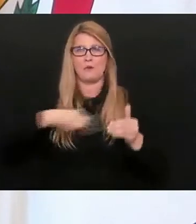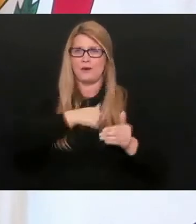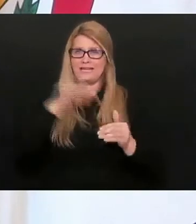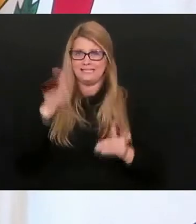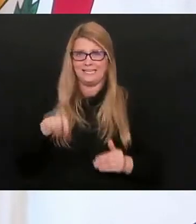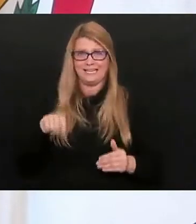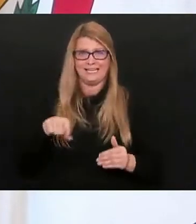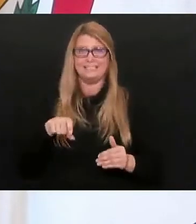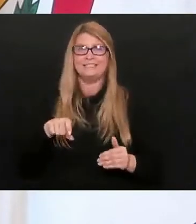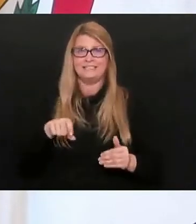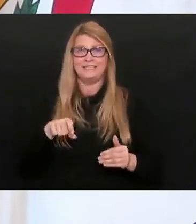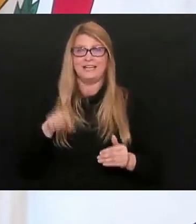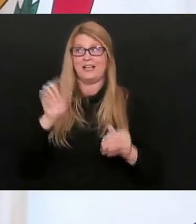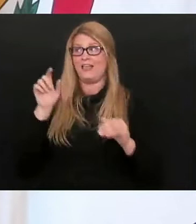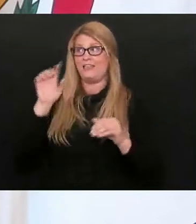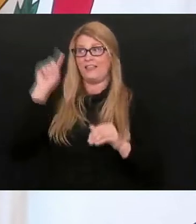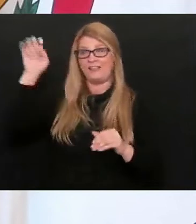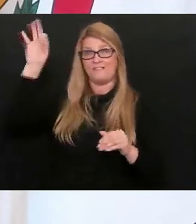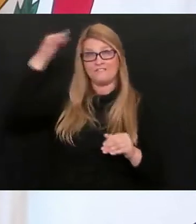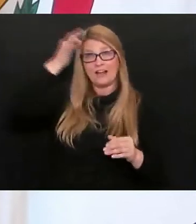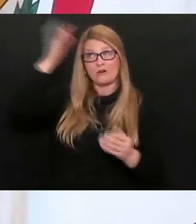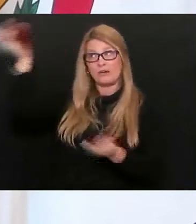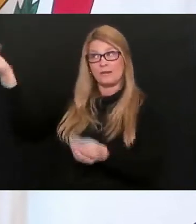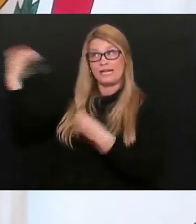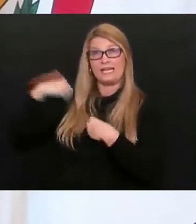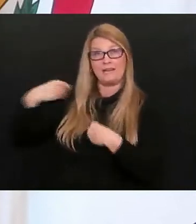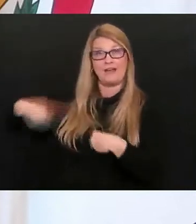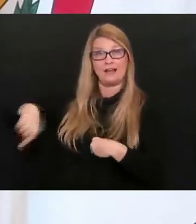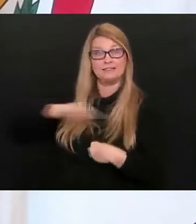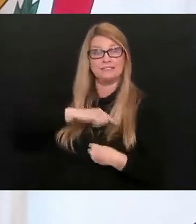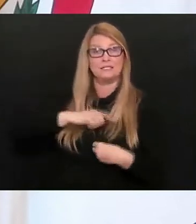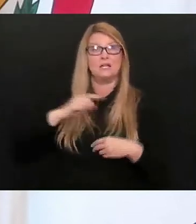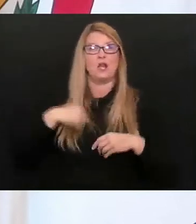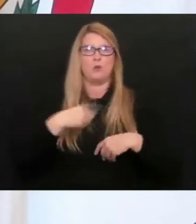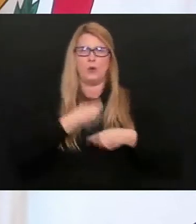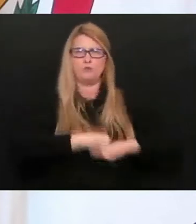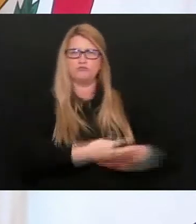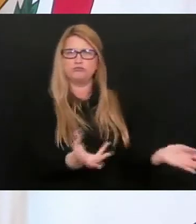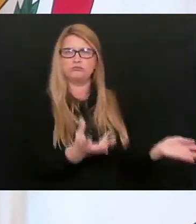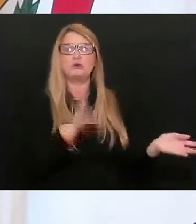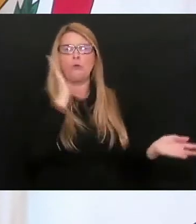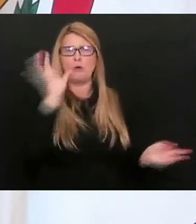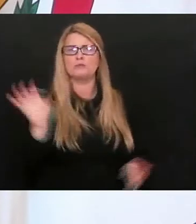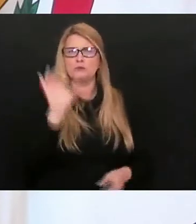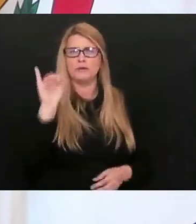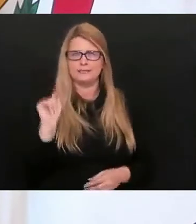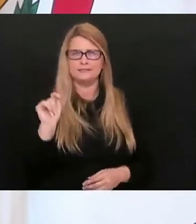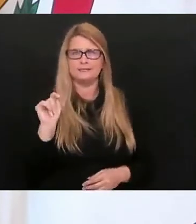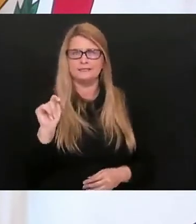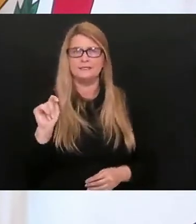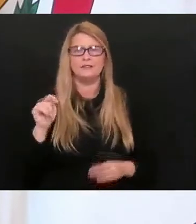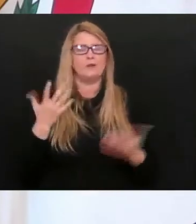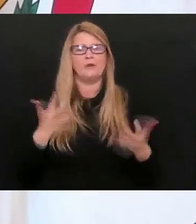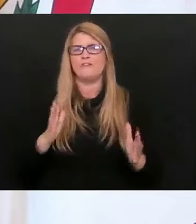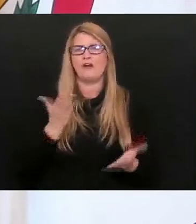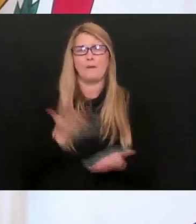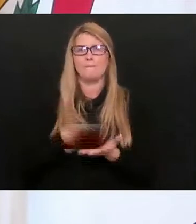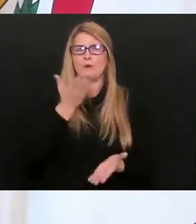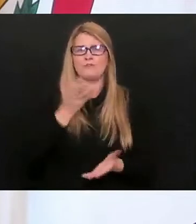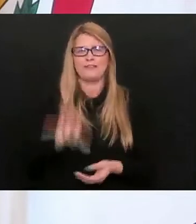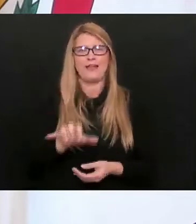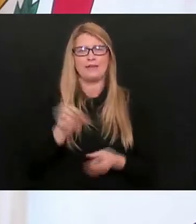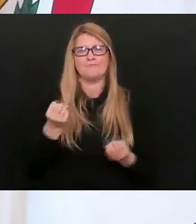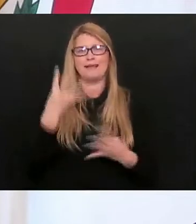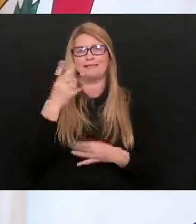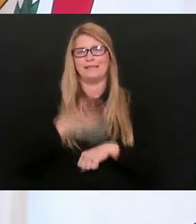can be provided to us in supply. And we'll get it done on our end. We've shown that we can do that over and over and over.